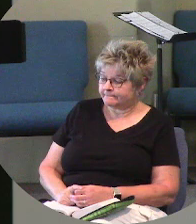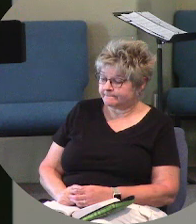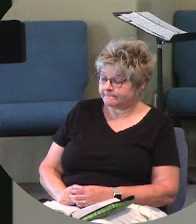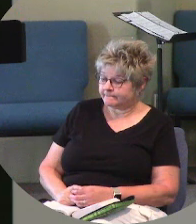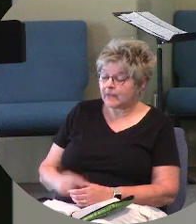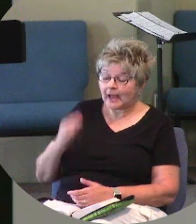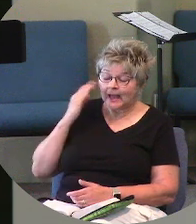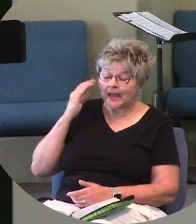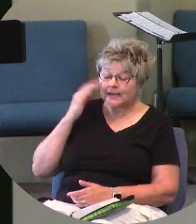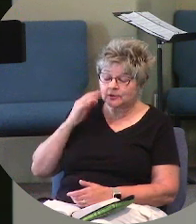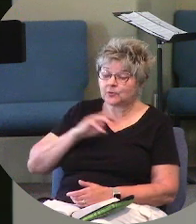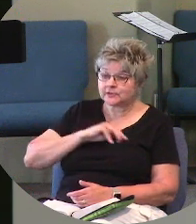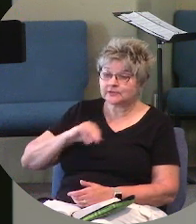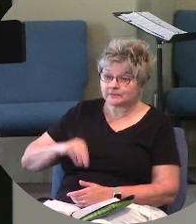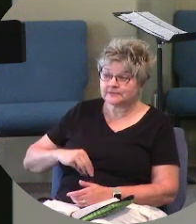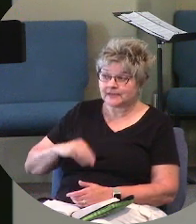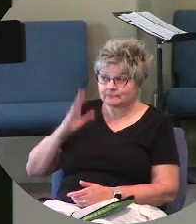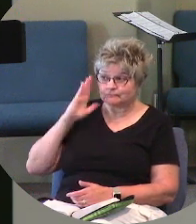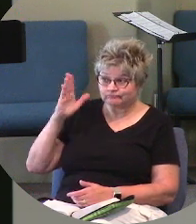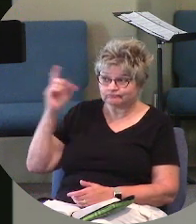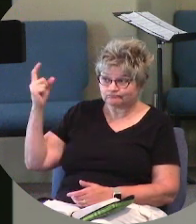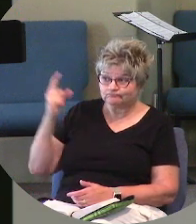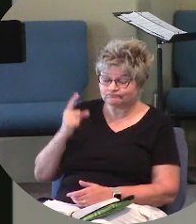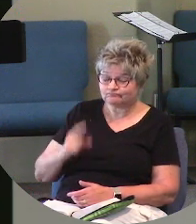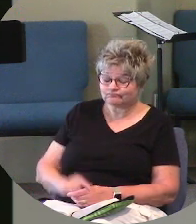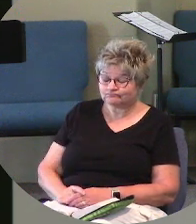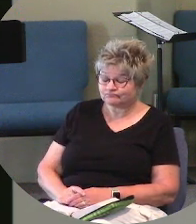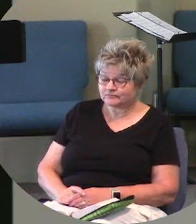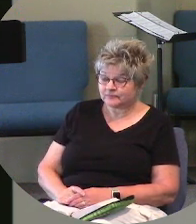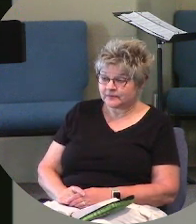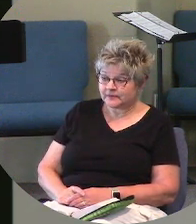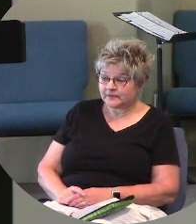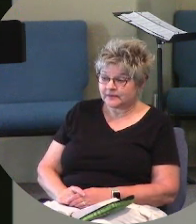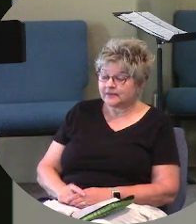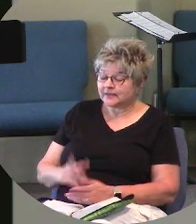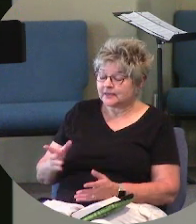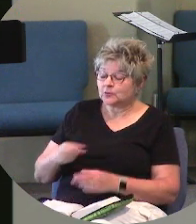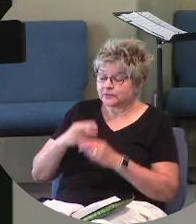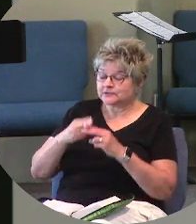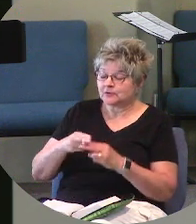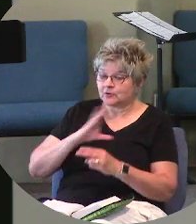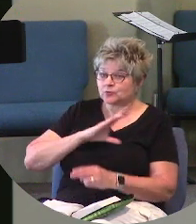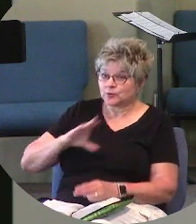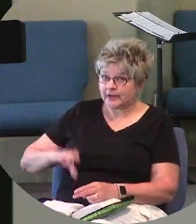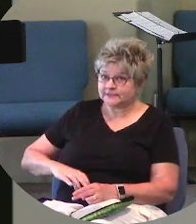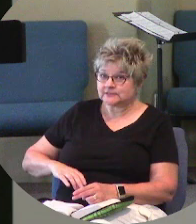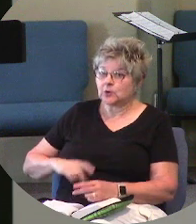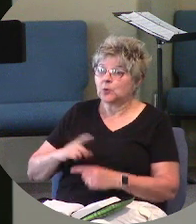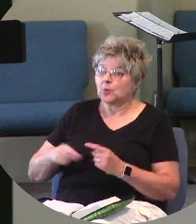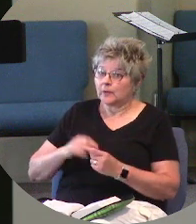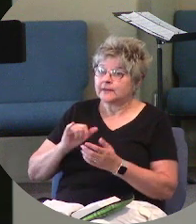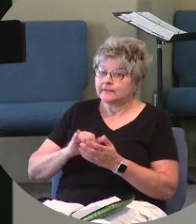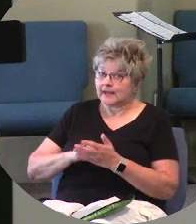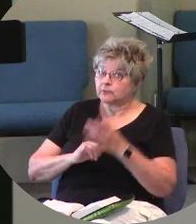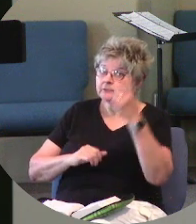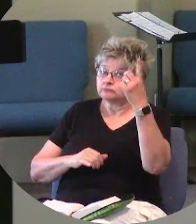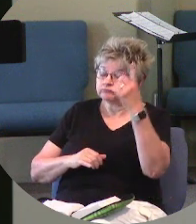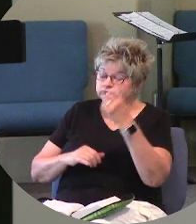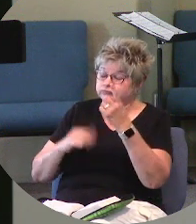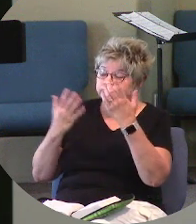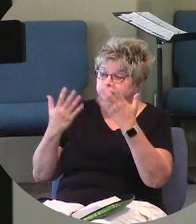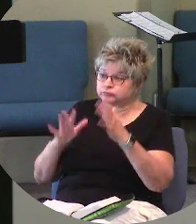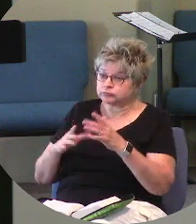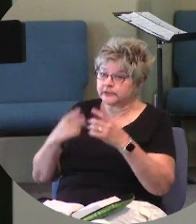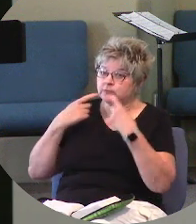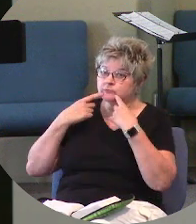I know that the Messiah is coming. He who is called Christ. When that one comes, He will